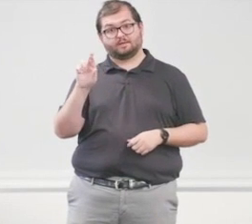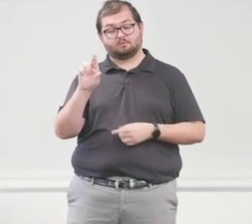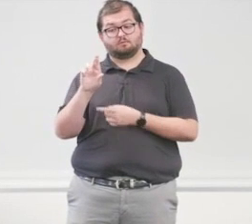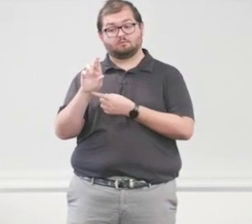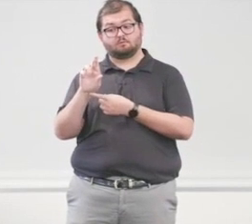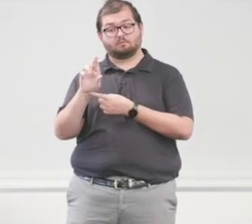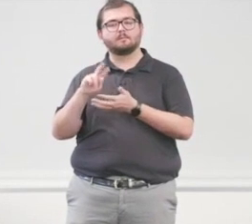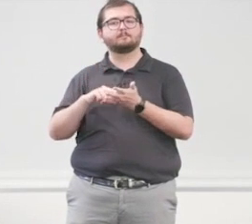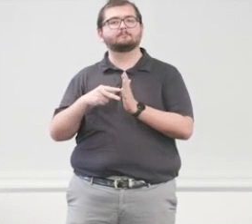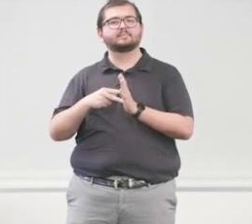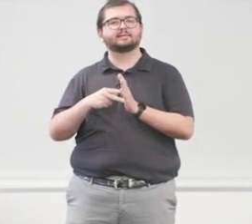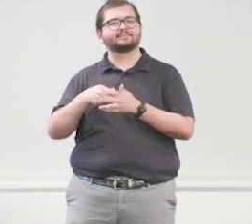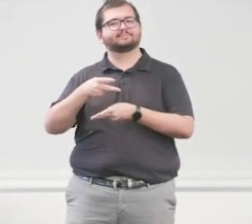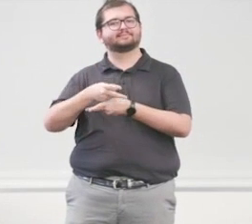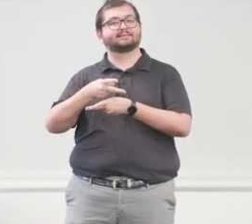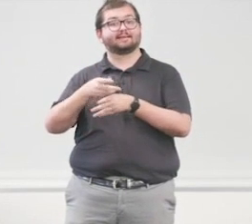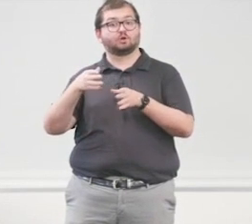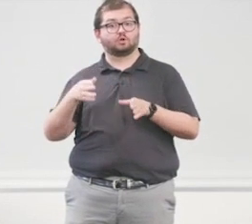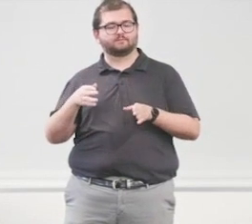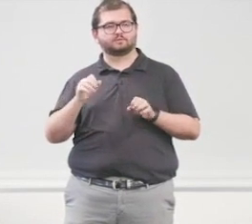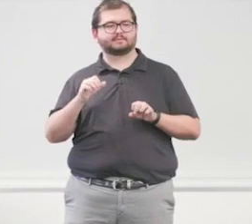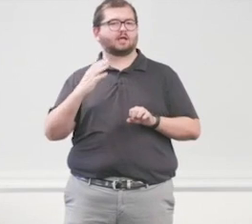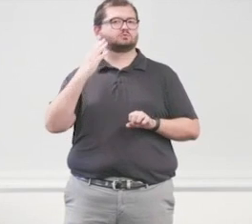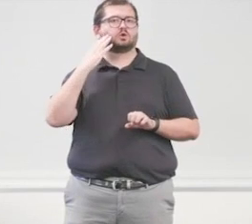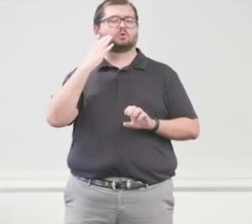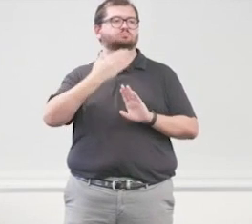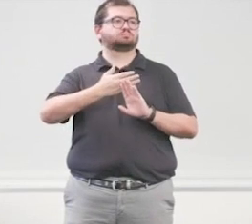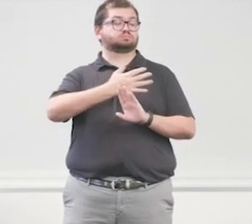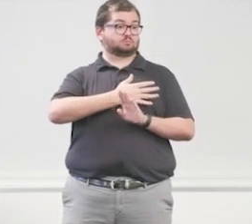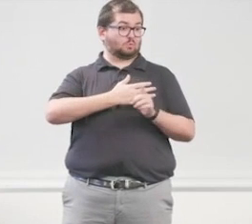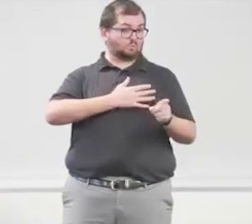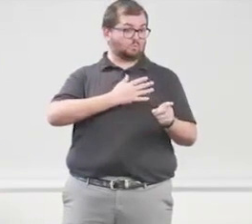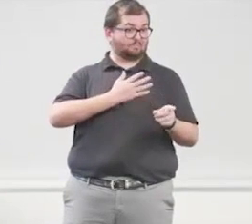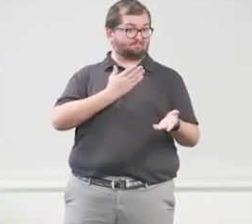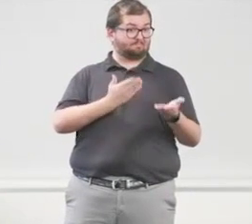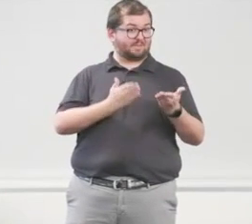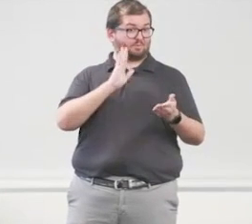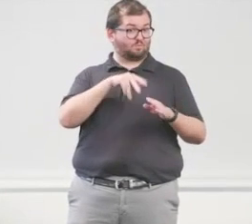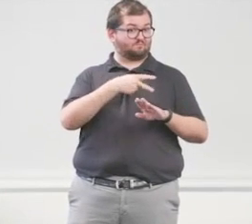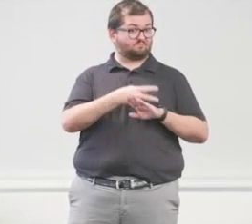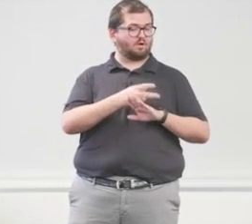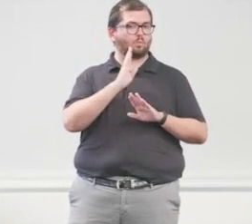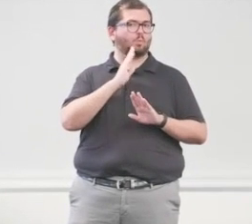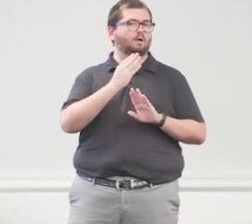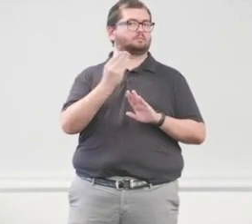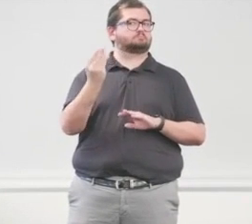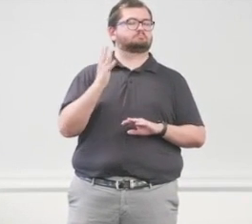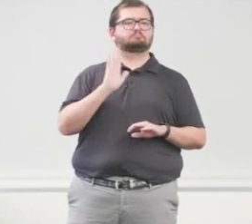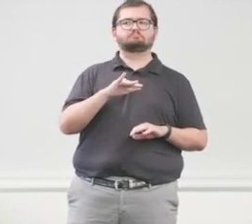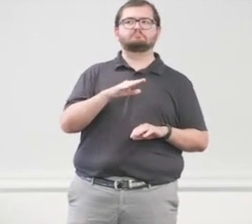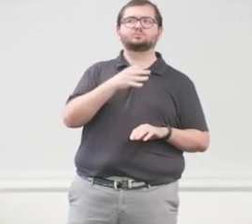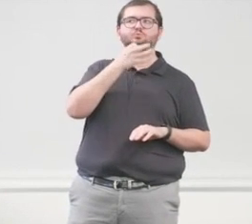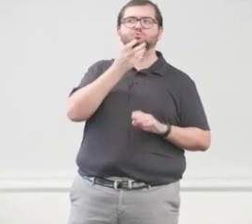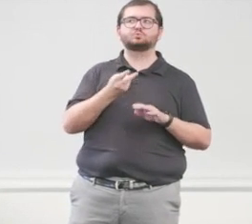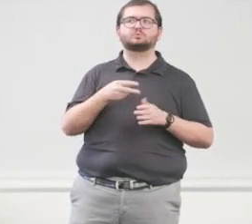caregivers to know in advance of someone who is a fall risk when they get out of bed. In the two months that